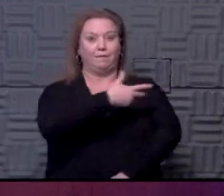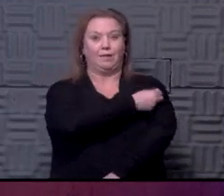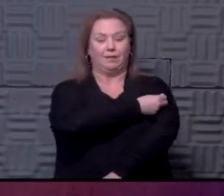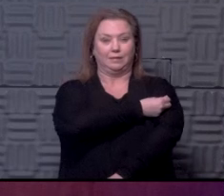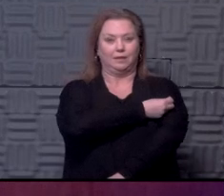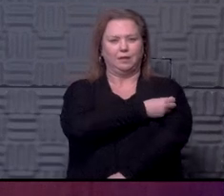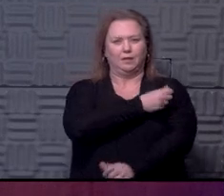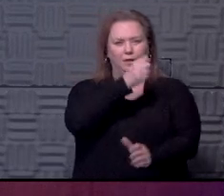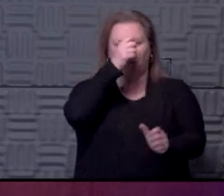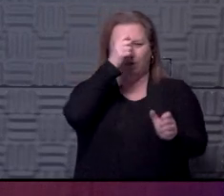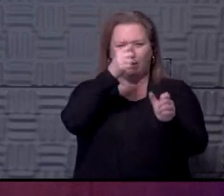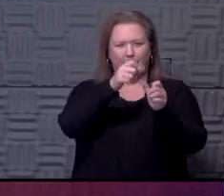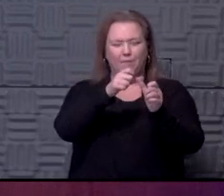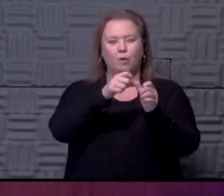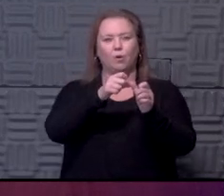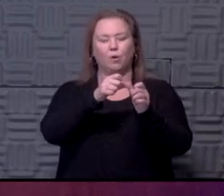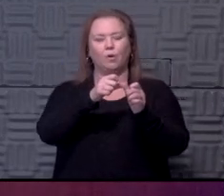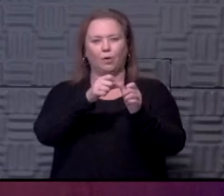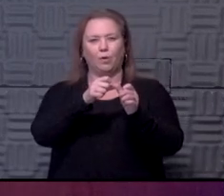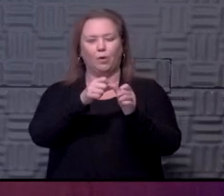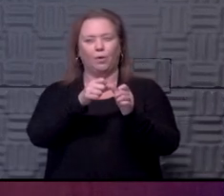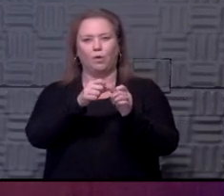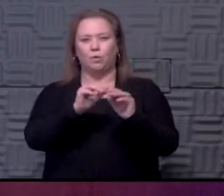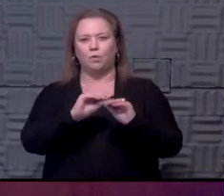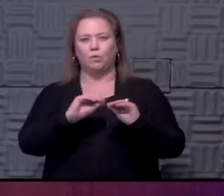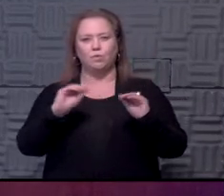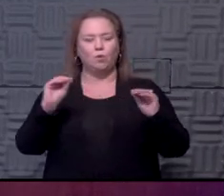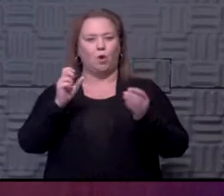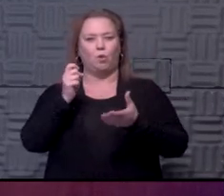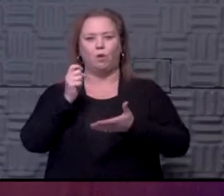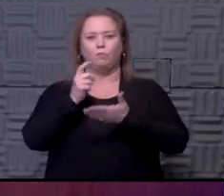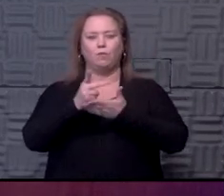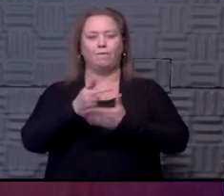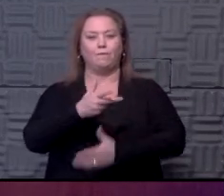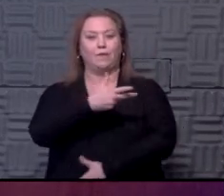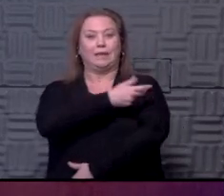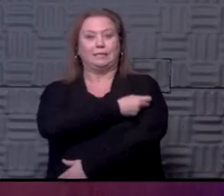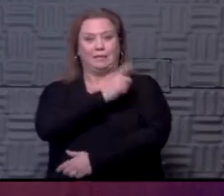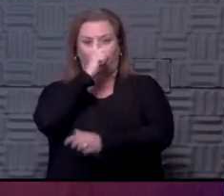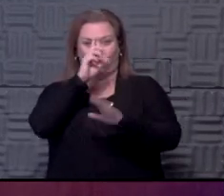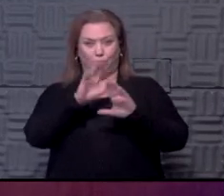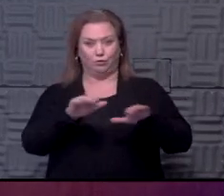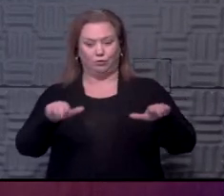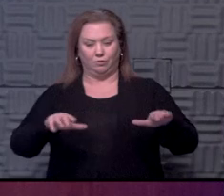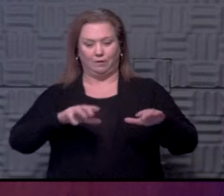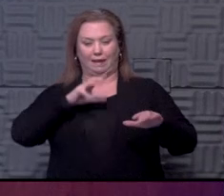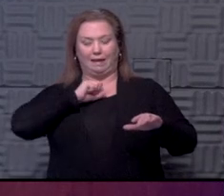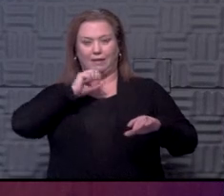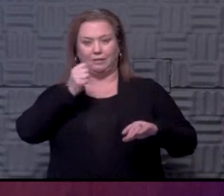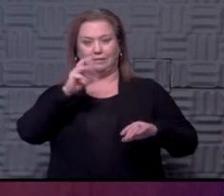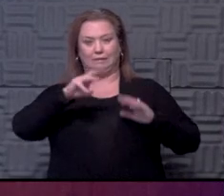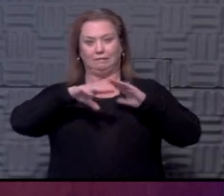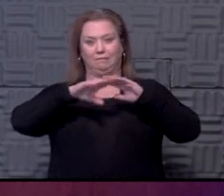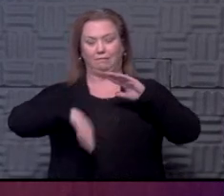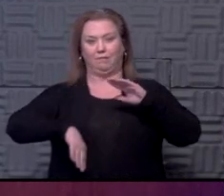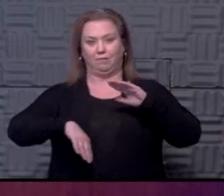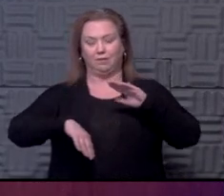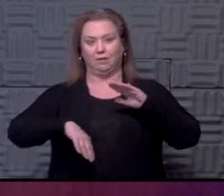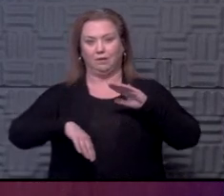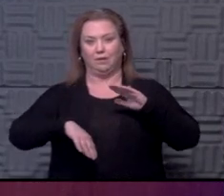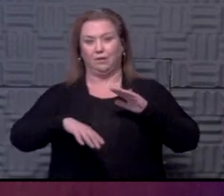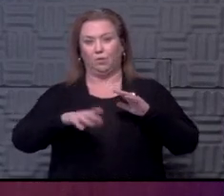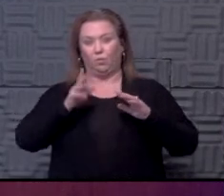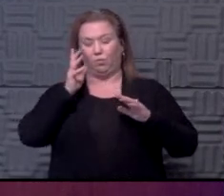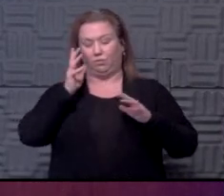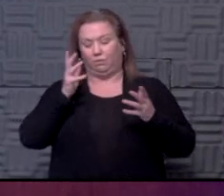the thought is right now with no approved vaccine for children under 16, it will be some